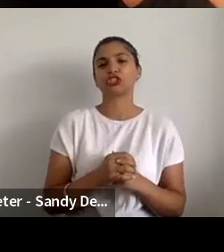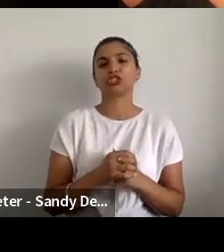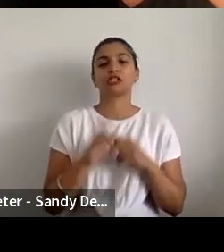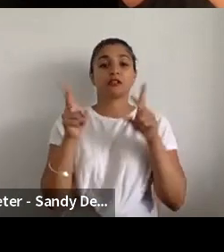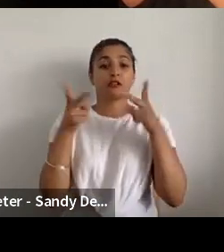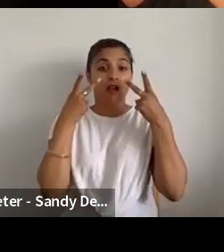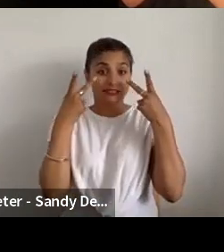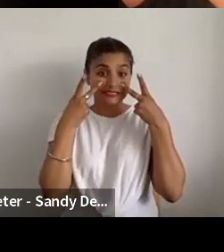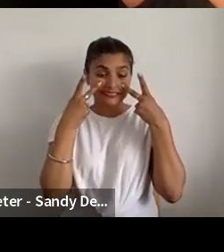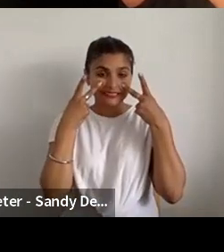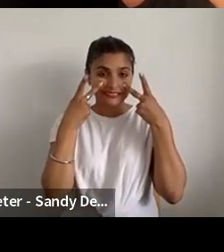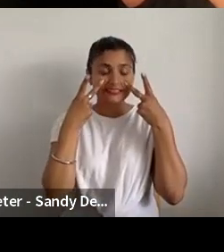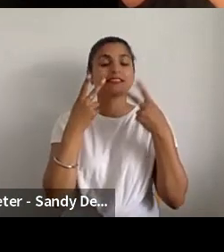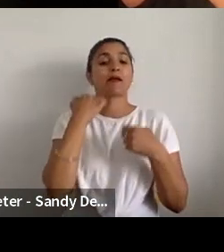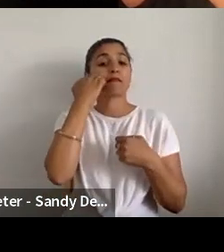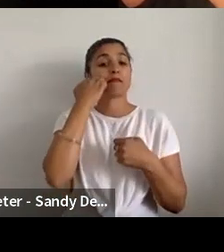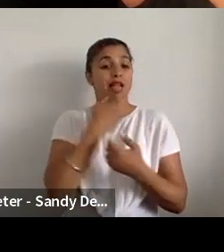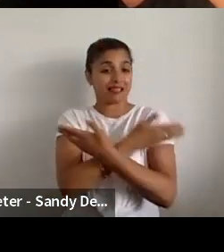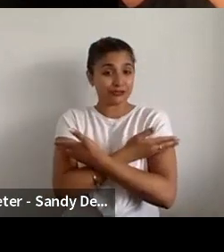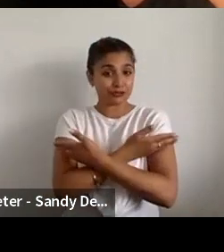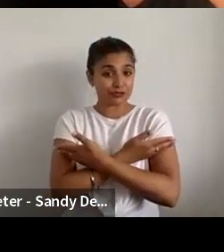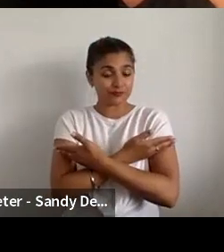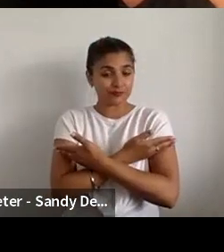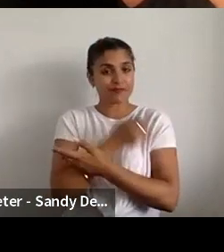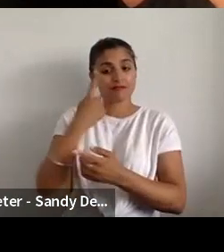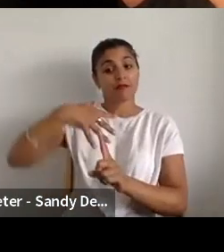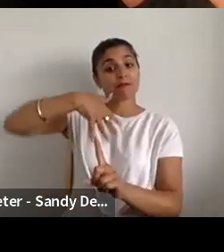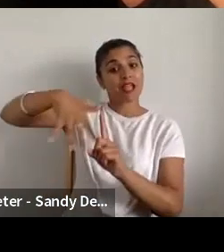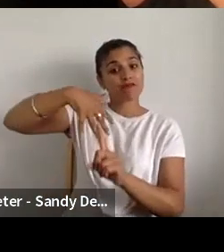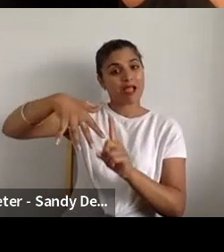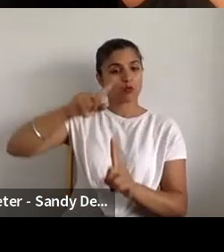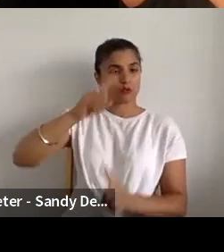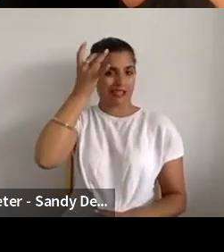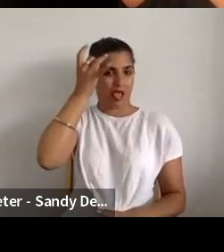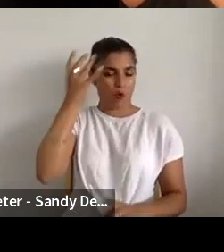and I'm wearing a black top and my background is yellow.